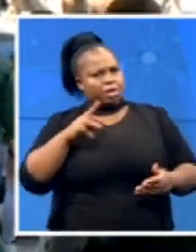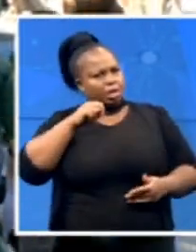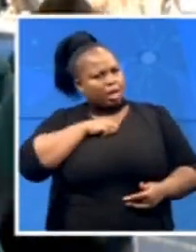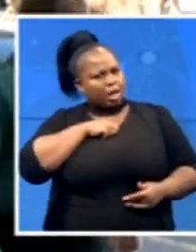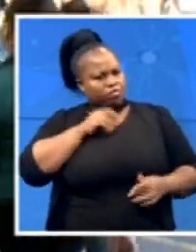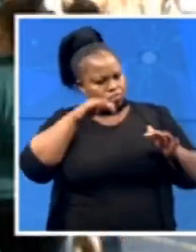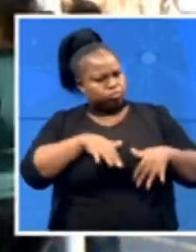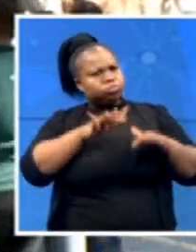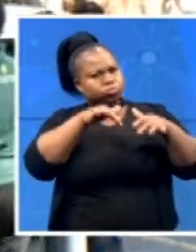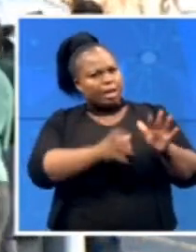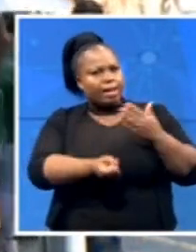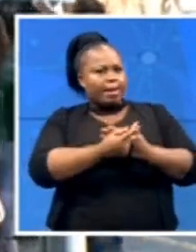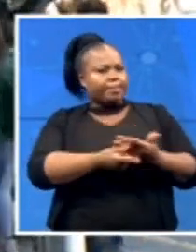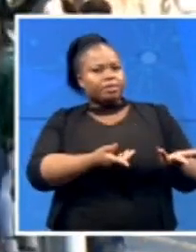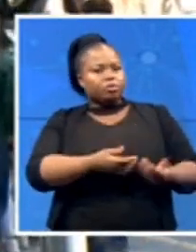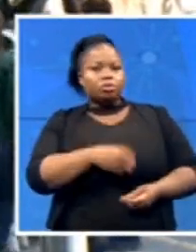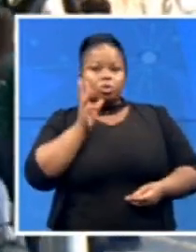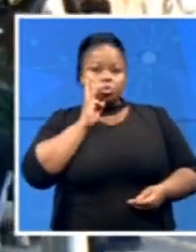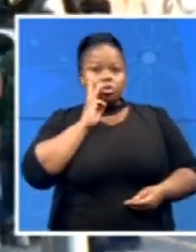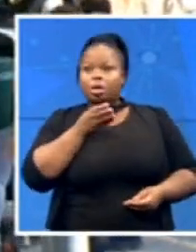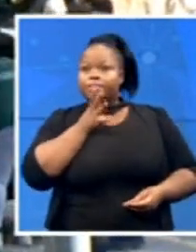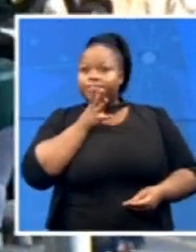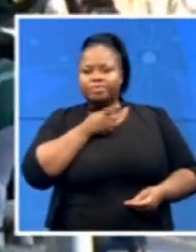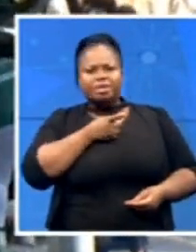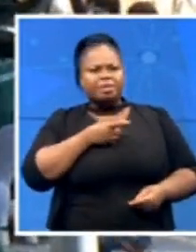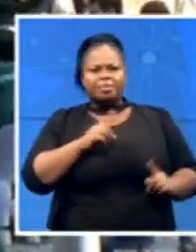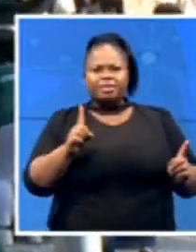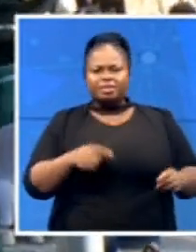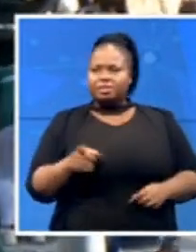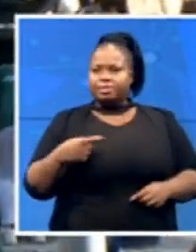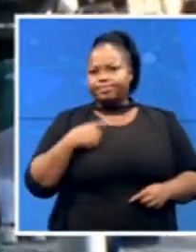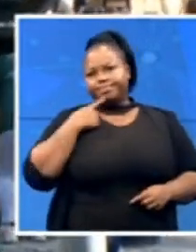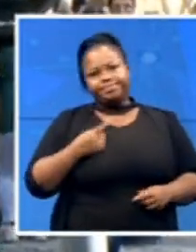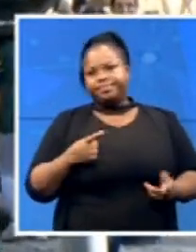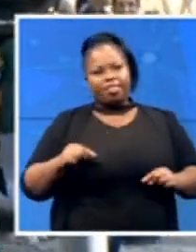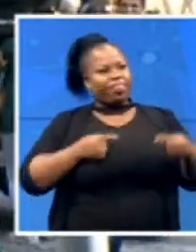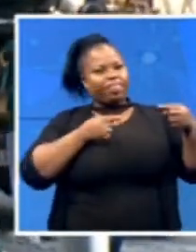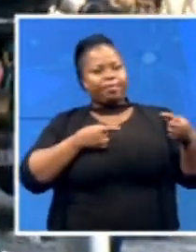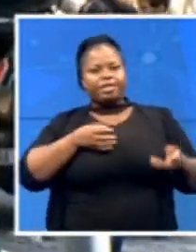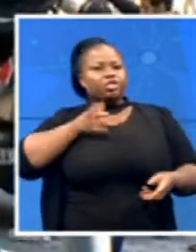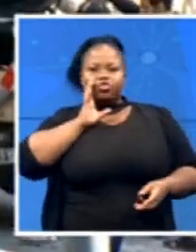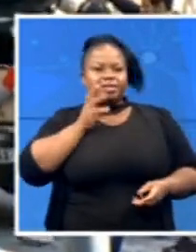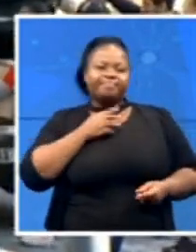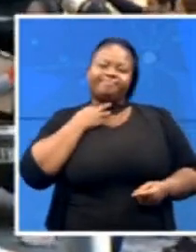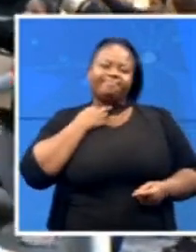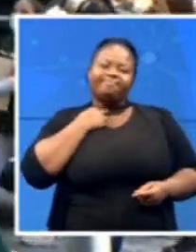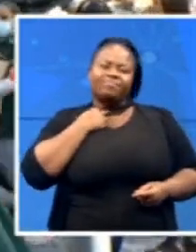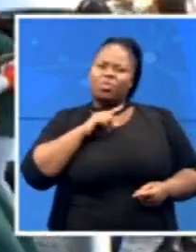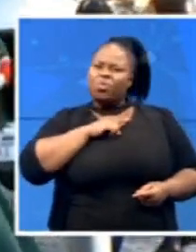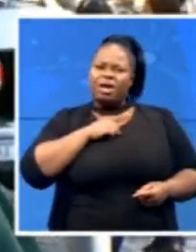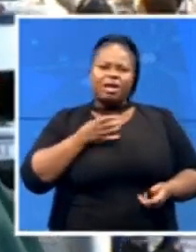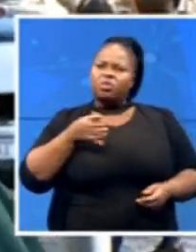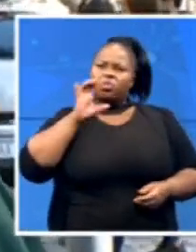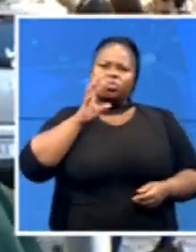So there's water everywhere, but literally as the saying goes, there's not a drop to drink. Why is there no drinking water when there's a flood?